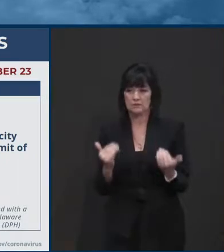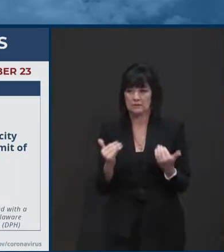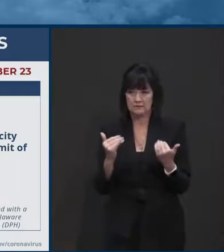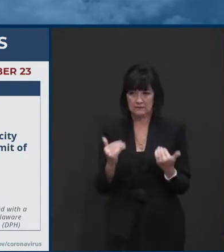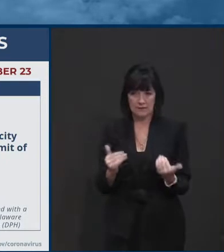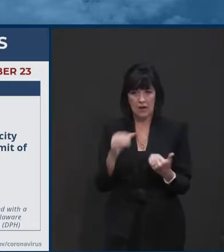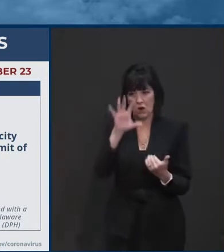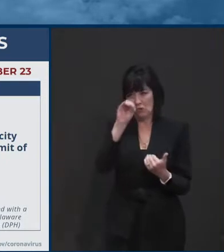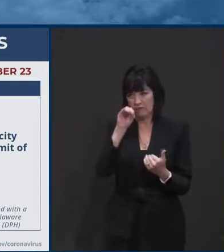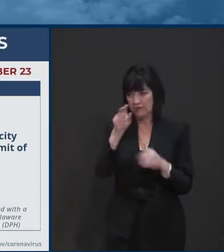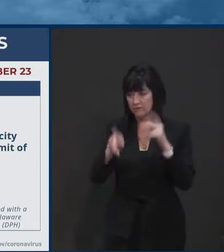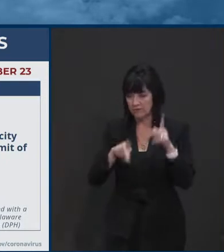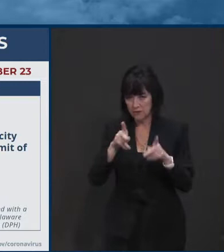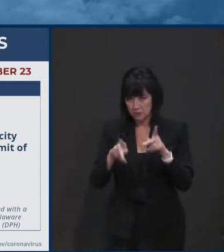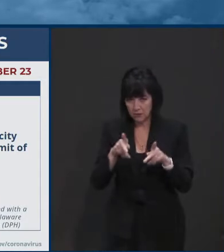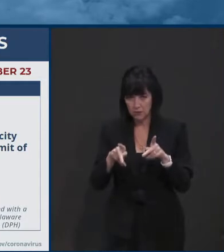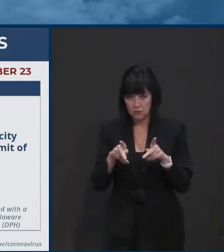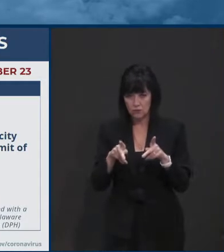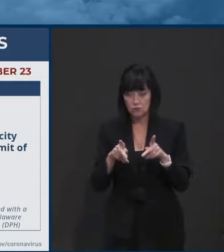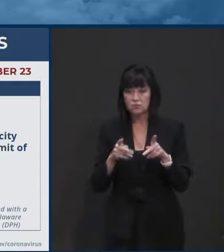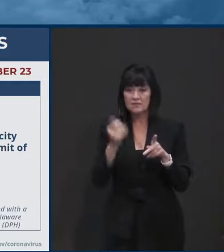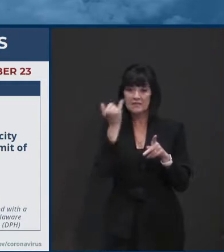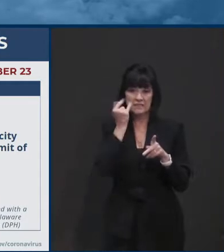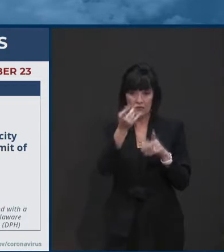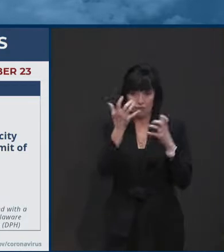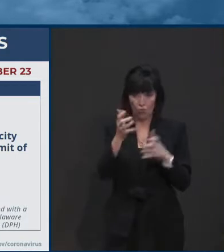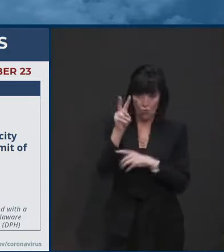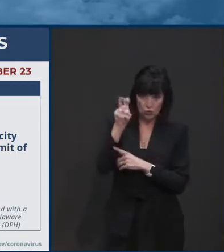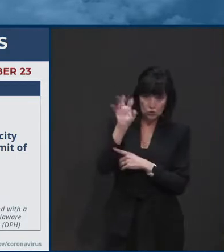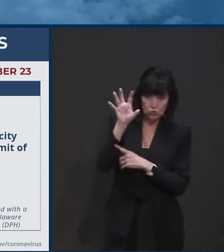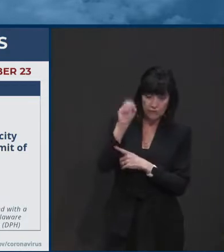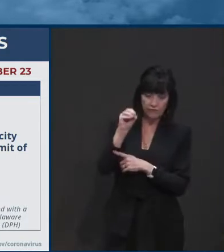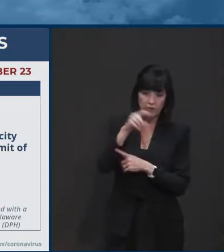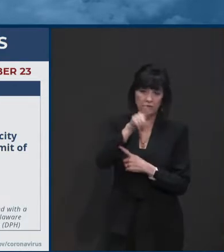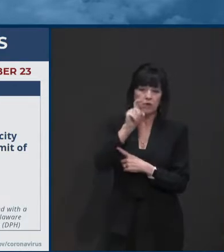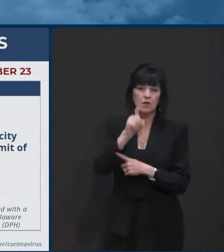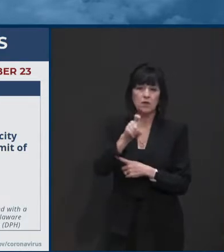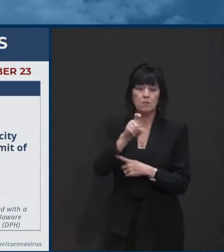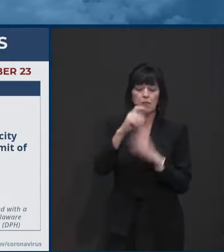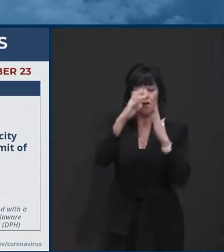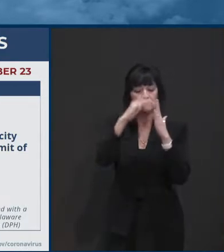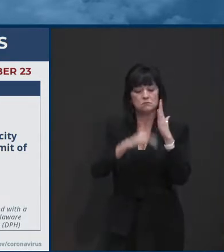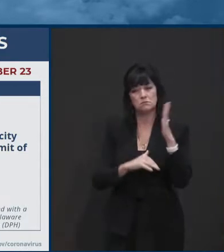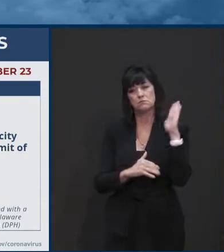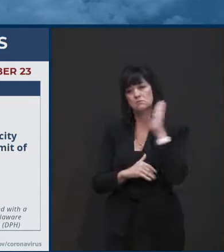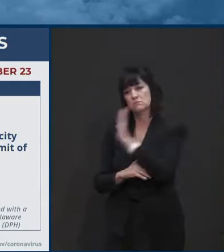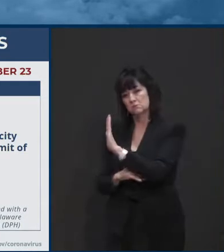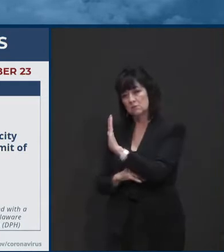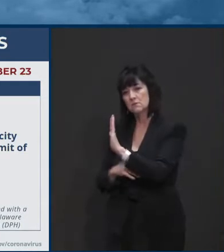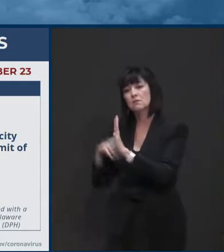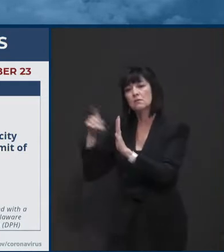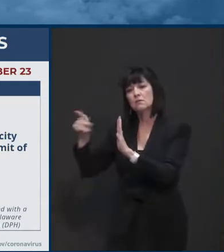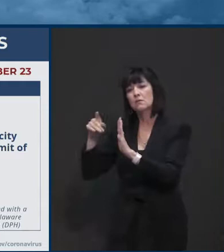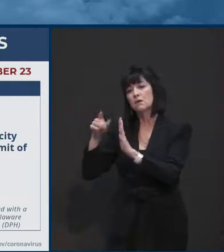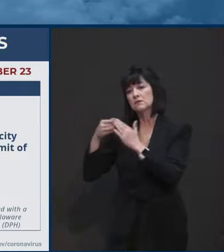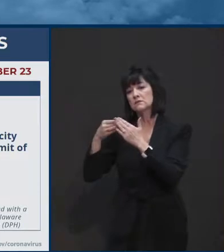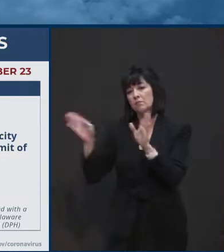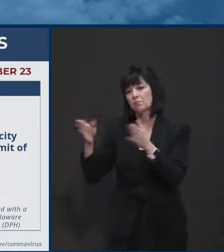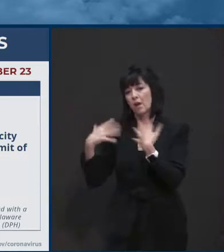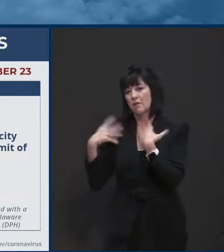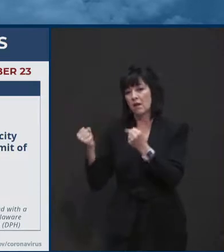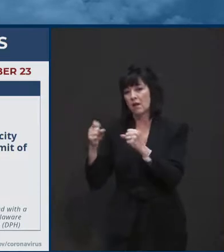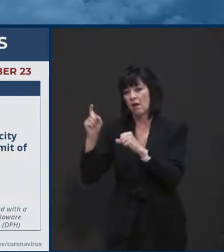much as 250, with a plan approved by DPH. So maximum of 250 people.